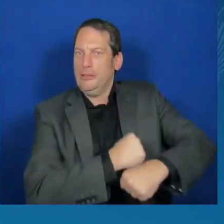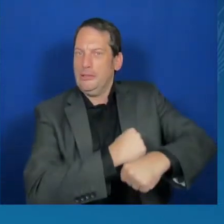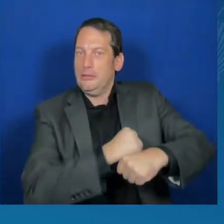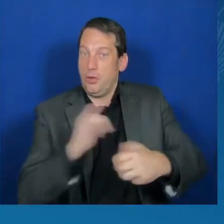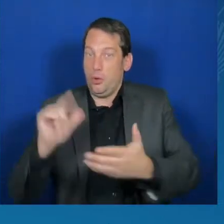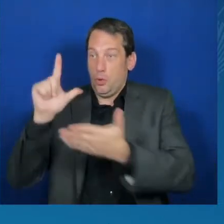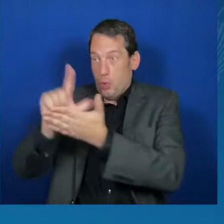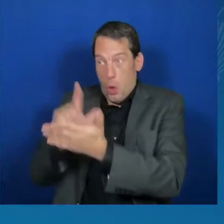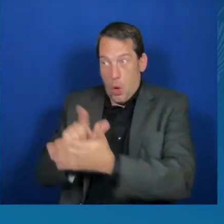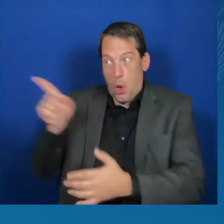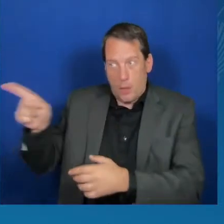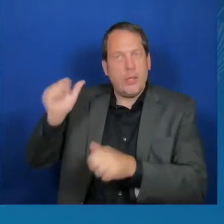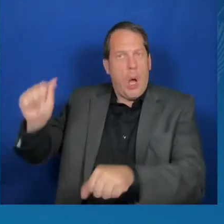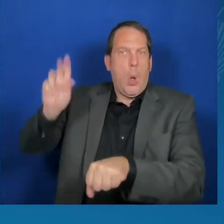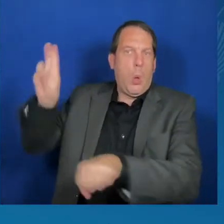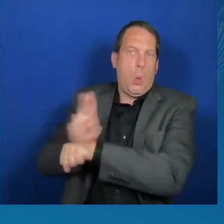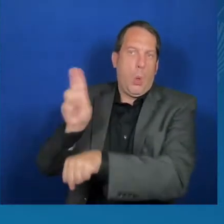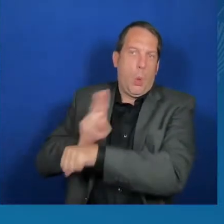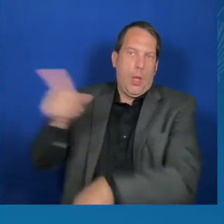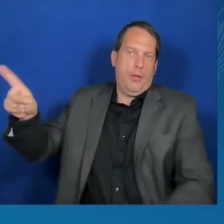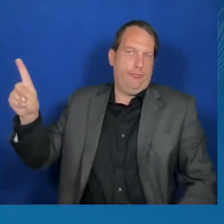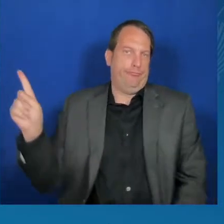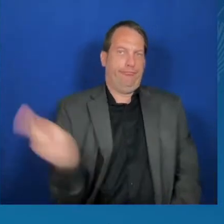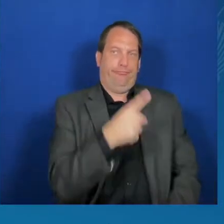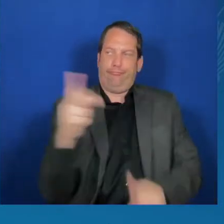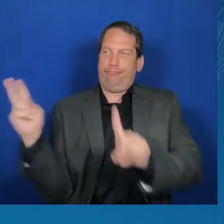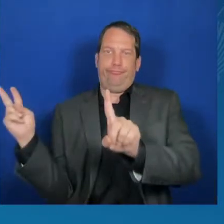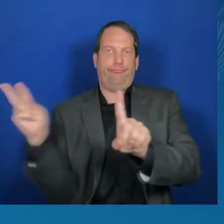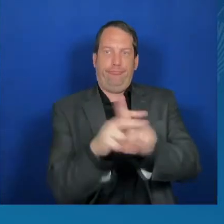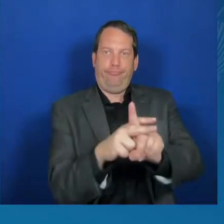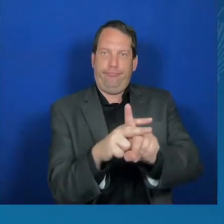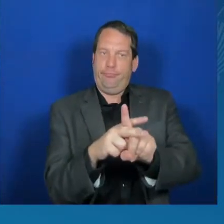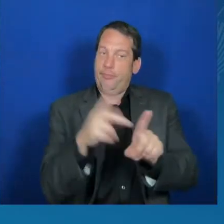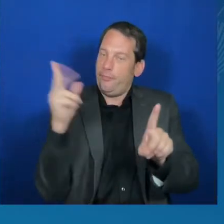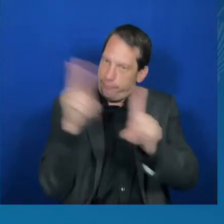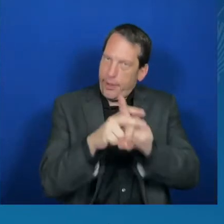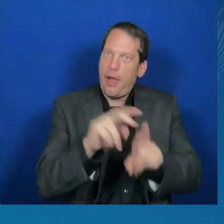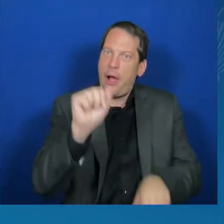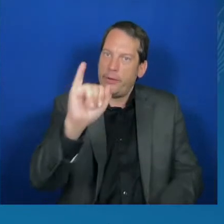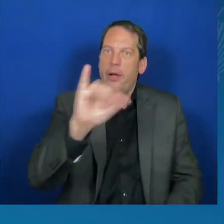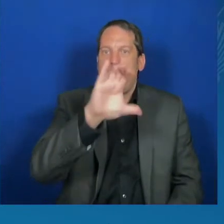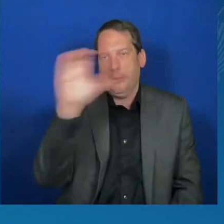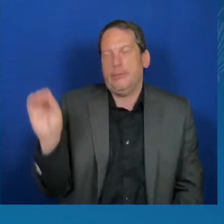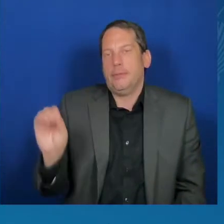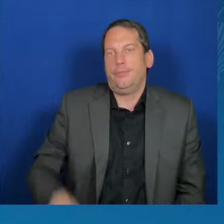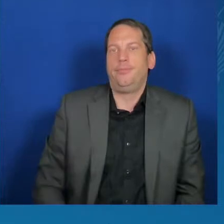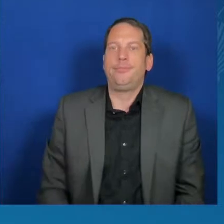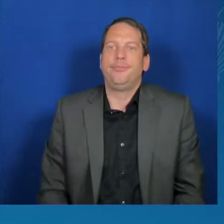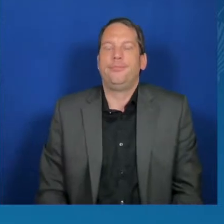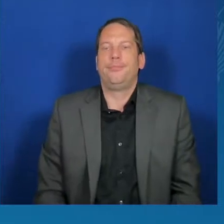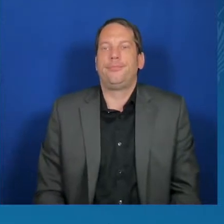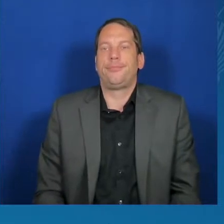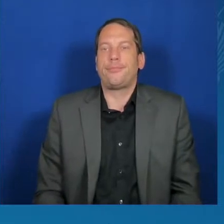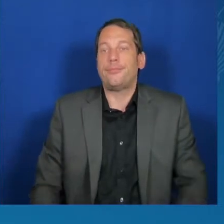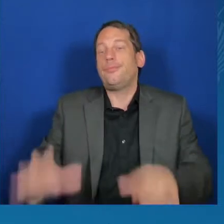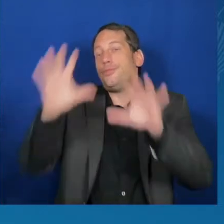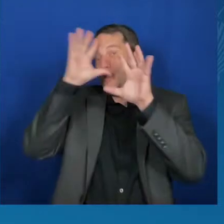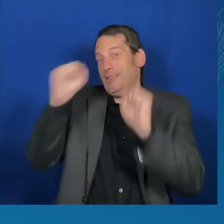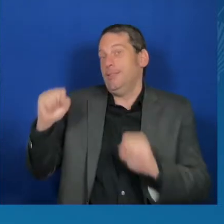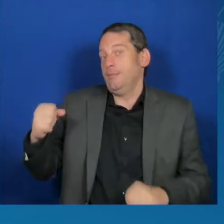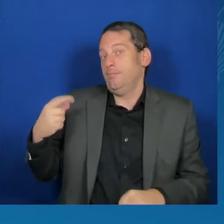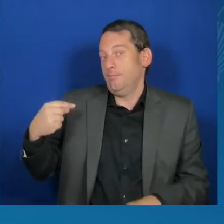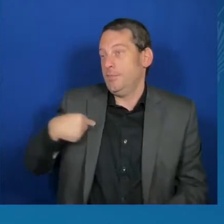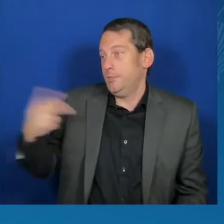to AI companies. President Biden and I reject the false choice that